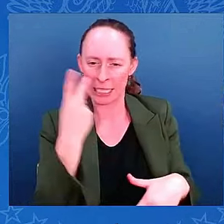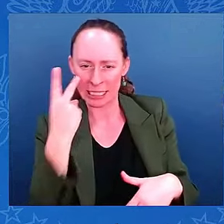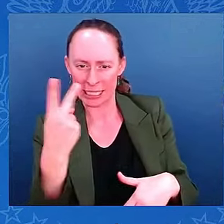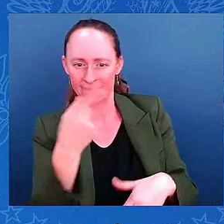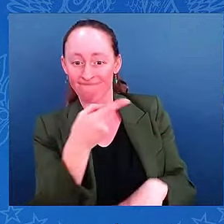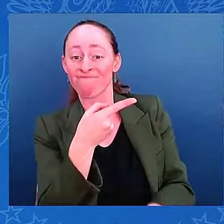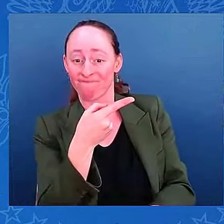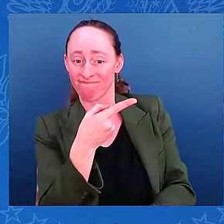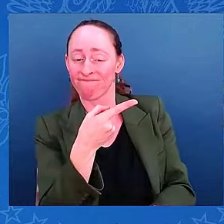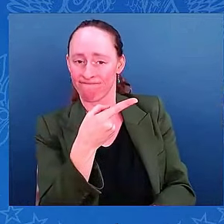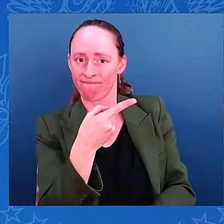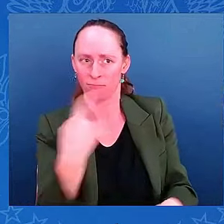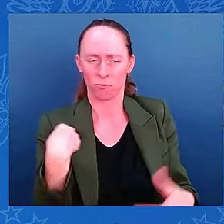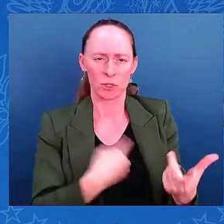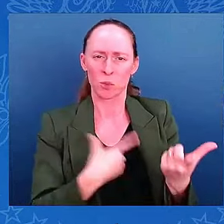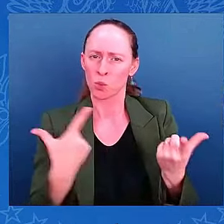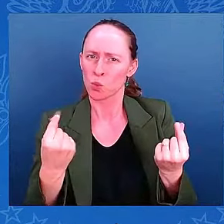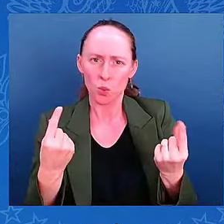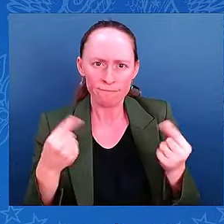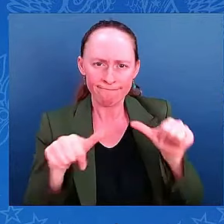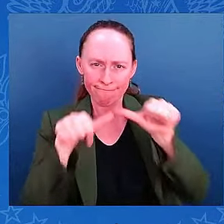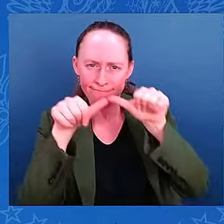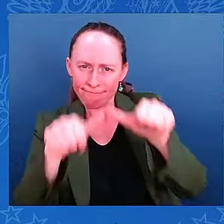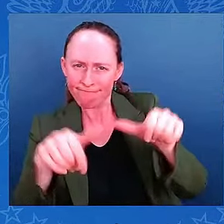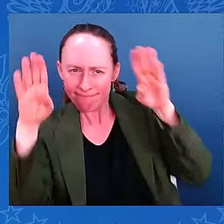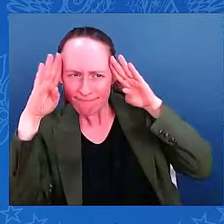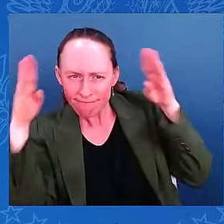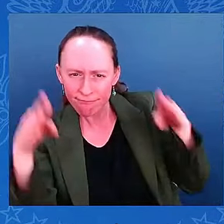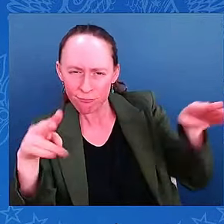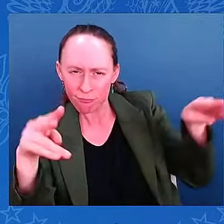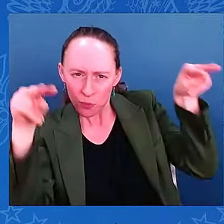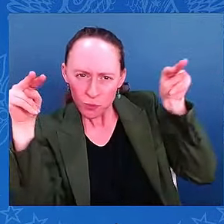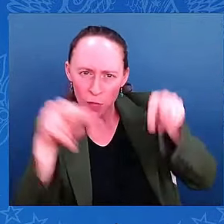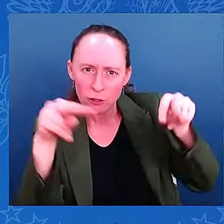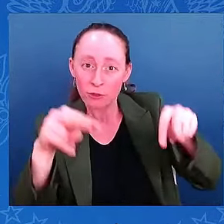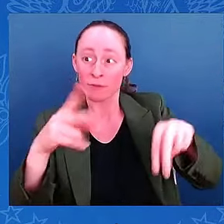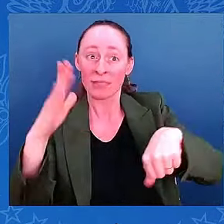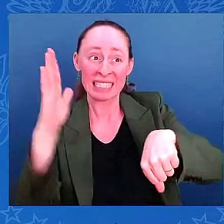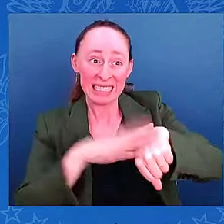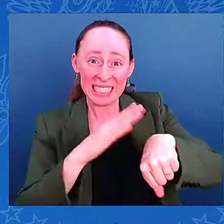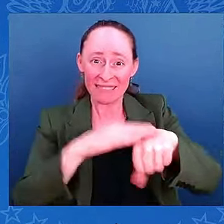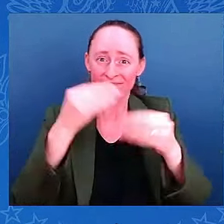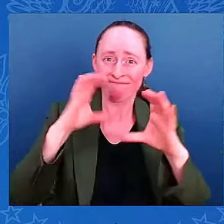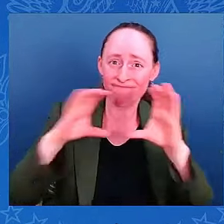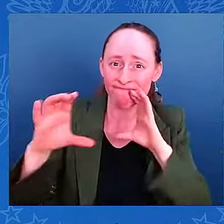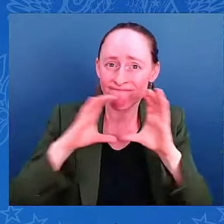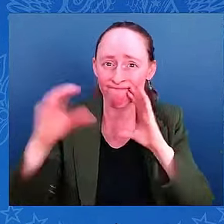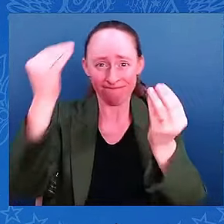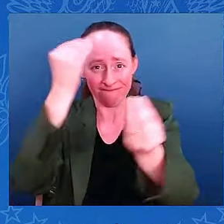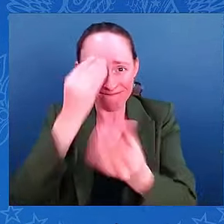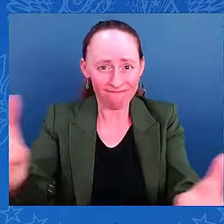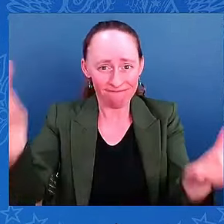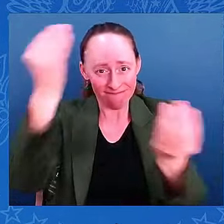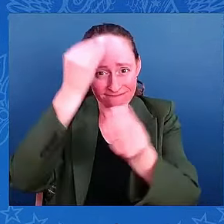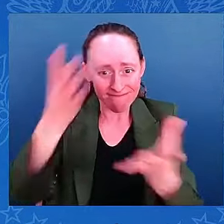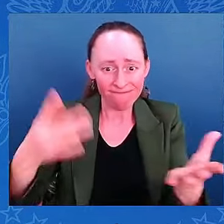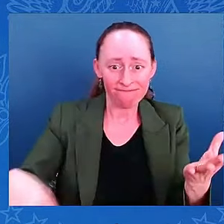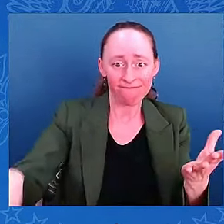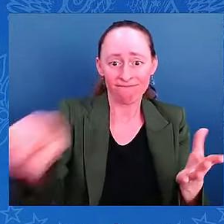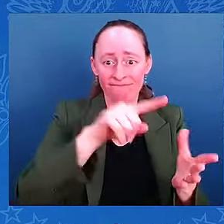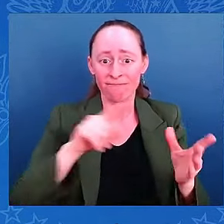watching that radar to make sure that we can get those warnings out quickly to people so they can take cover. And as Dr. Branagh said,